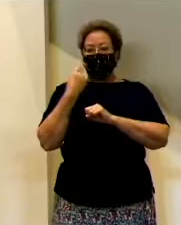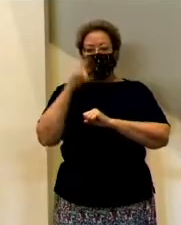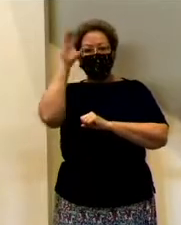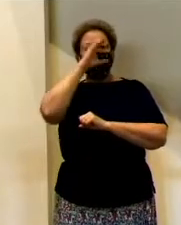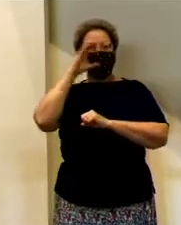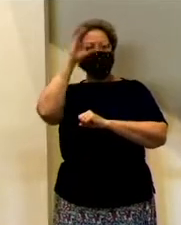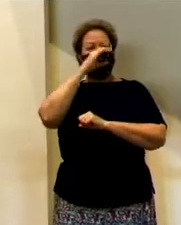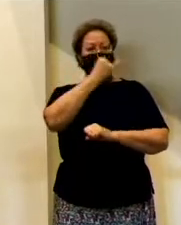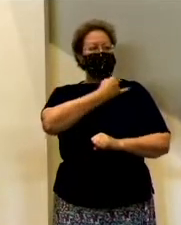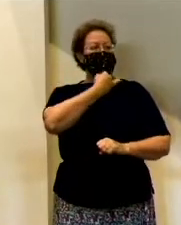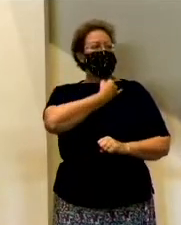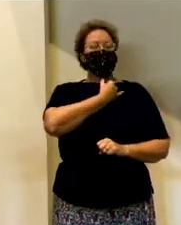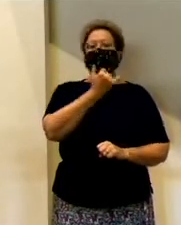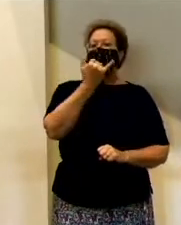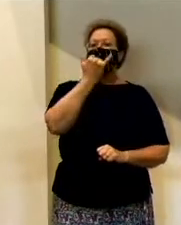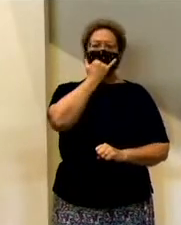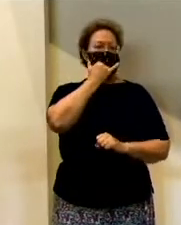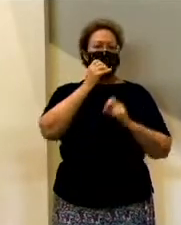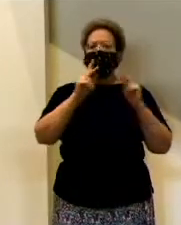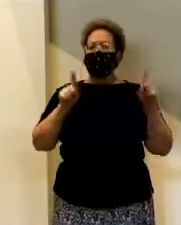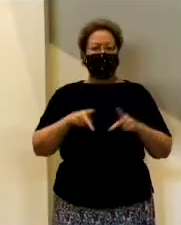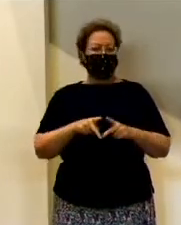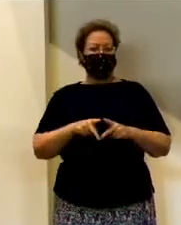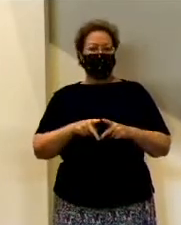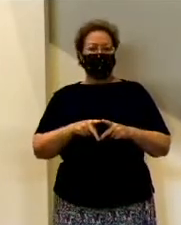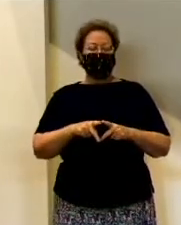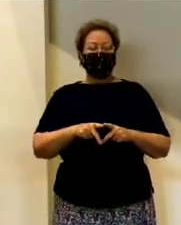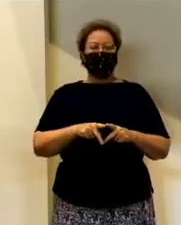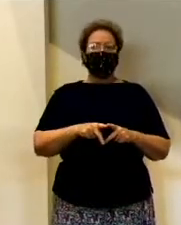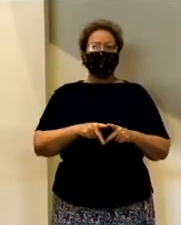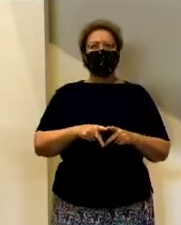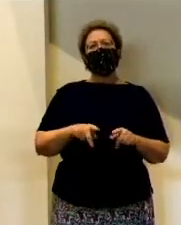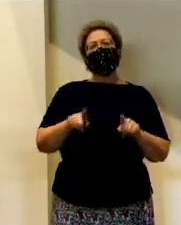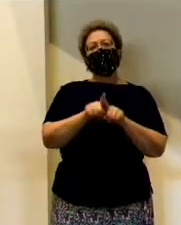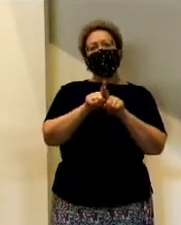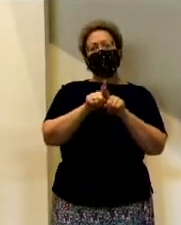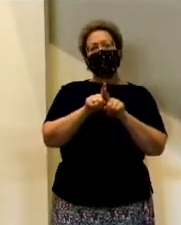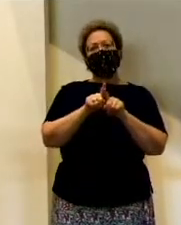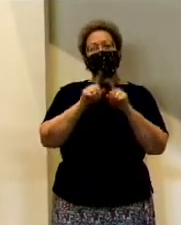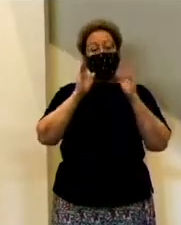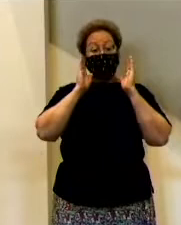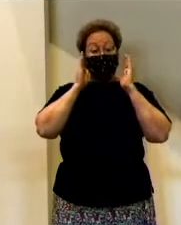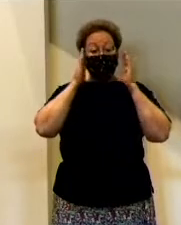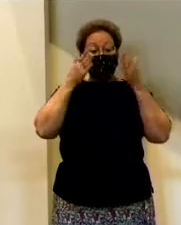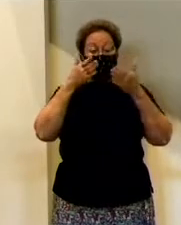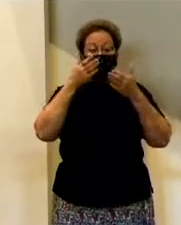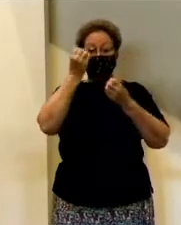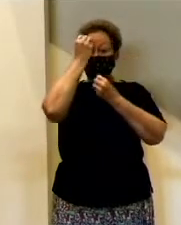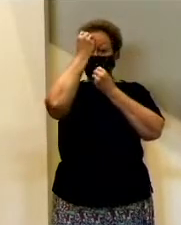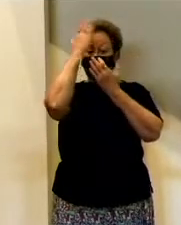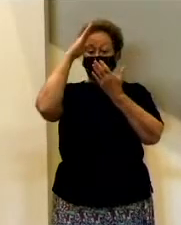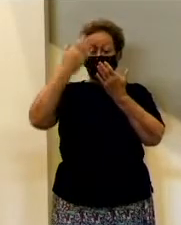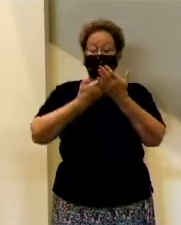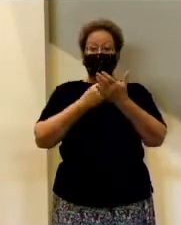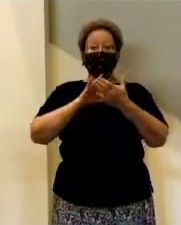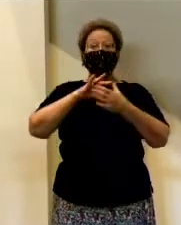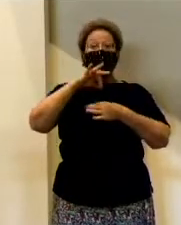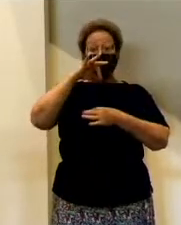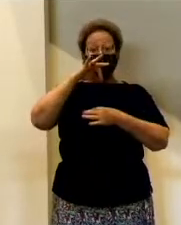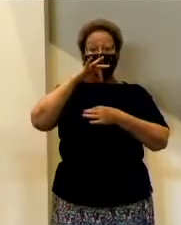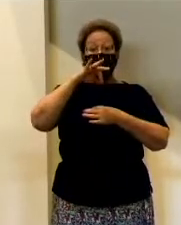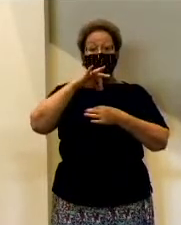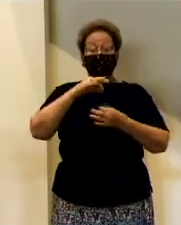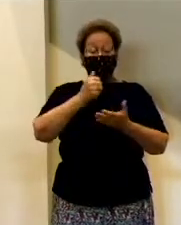in all the wrong places. Then after that, we started to focus on how the Holy Trinity, the Father and the Son and the Holy Spirit,